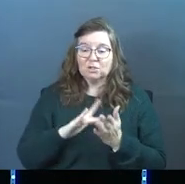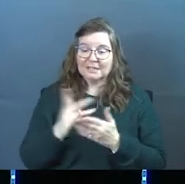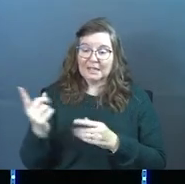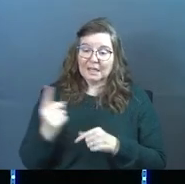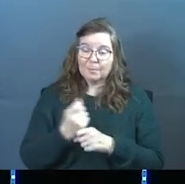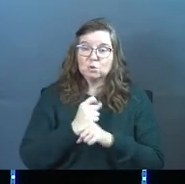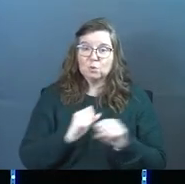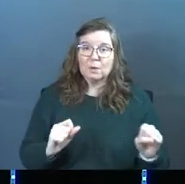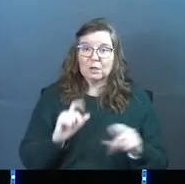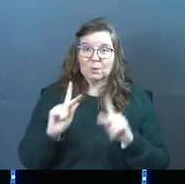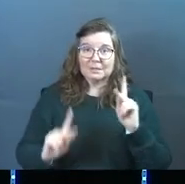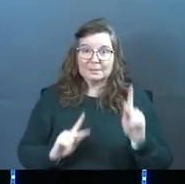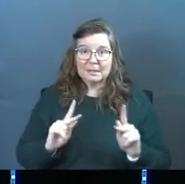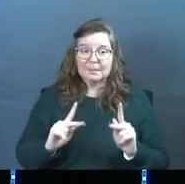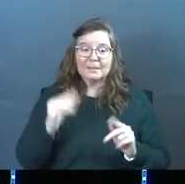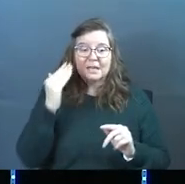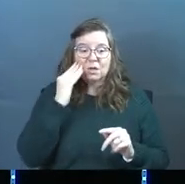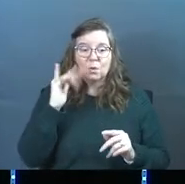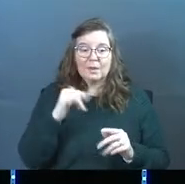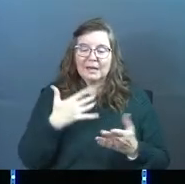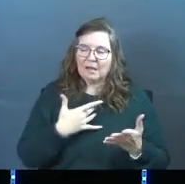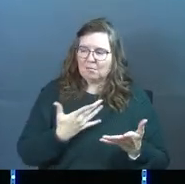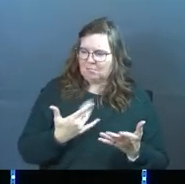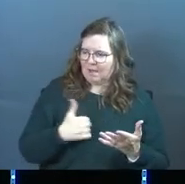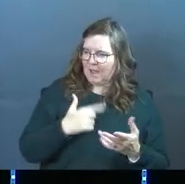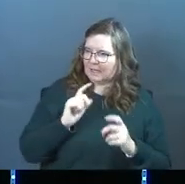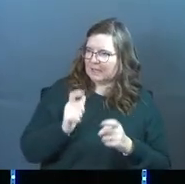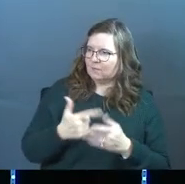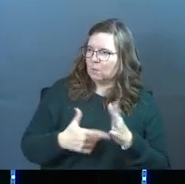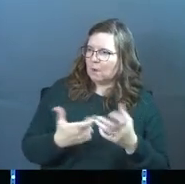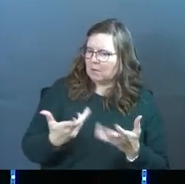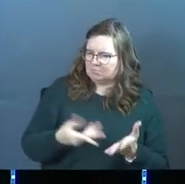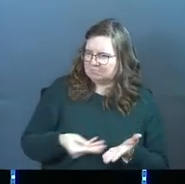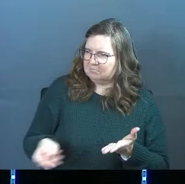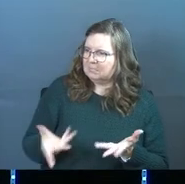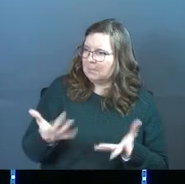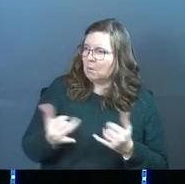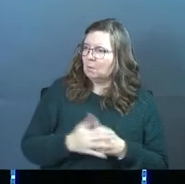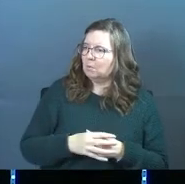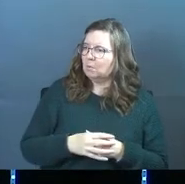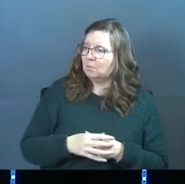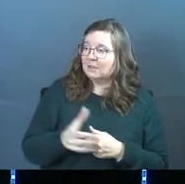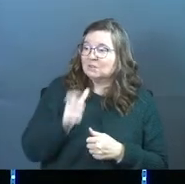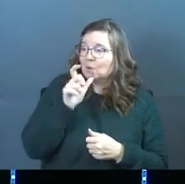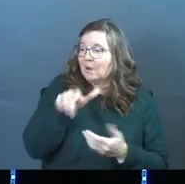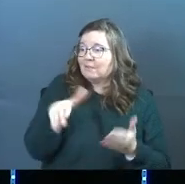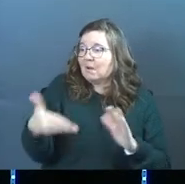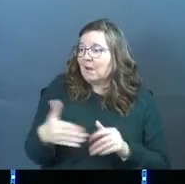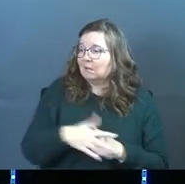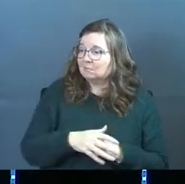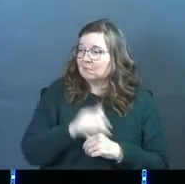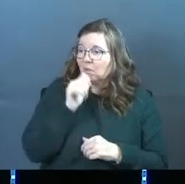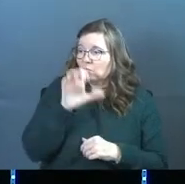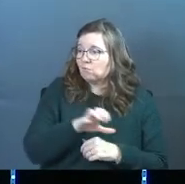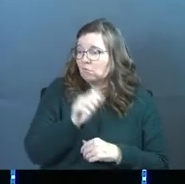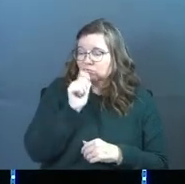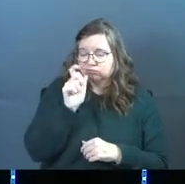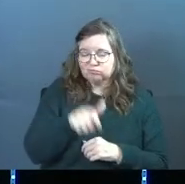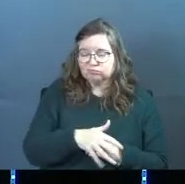Jesus had come to rescue his people. He knew that, and he's like, I can give you what you want. And you don't have to go to a cross.